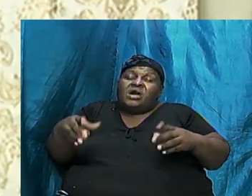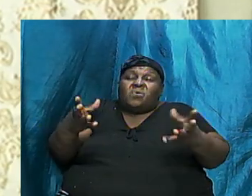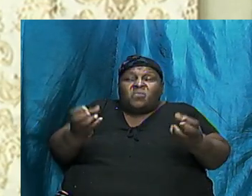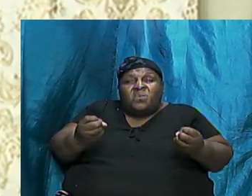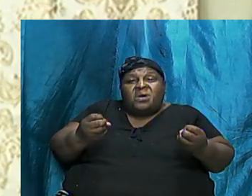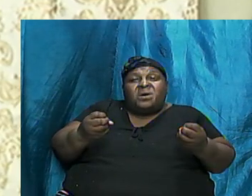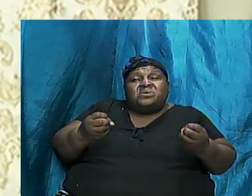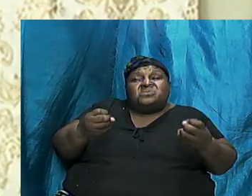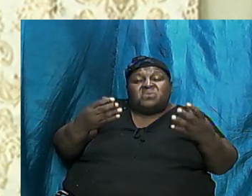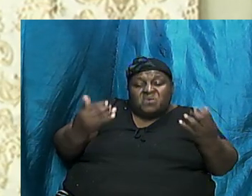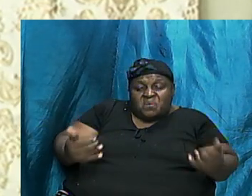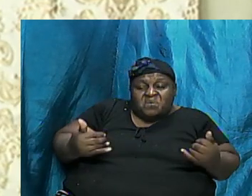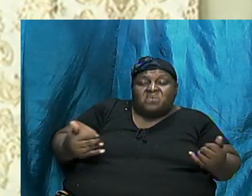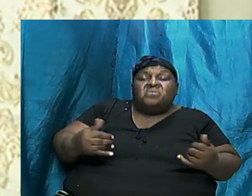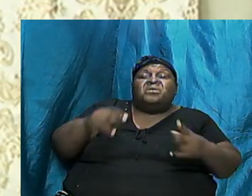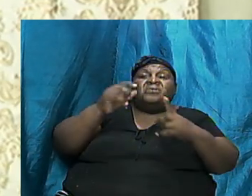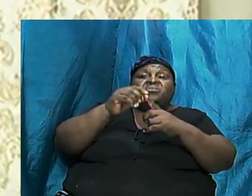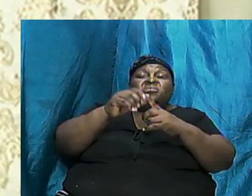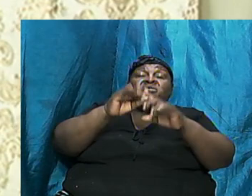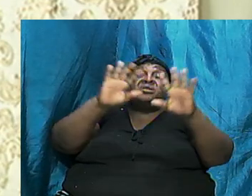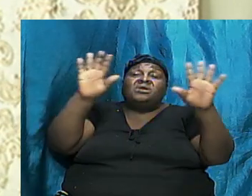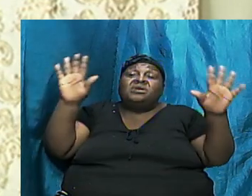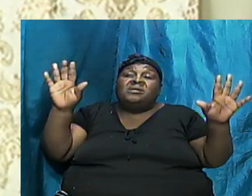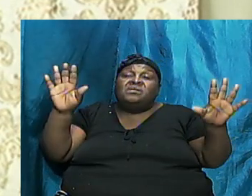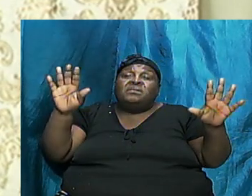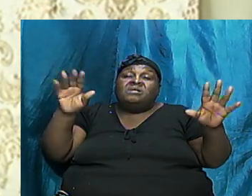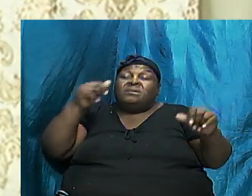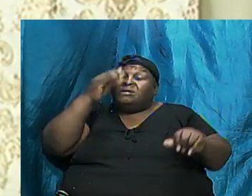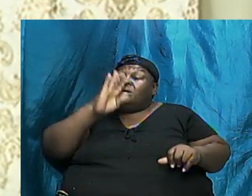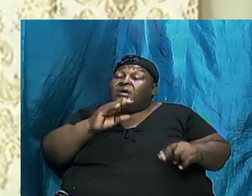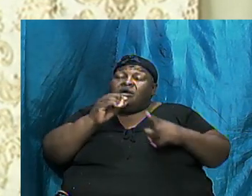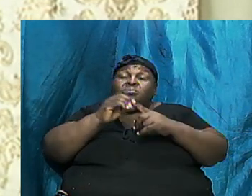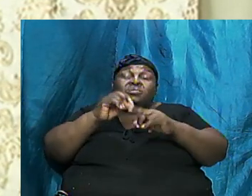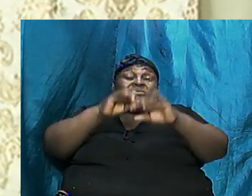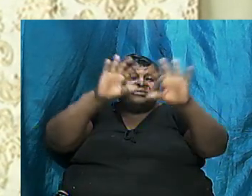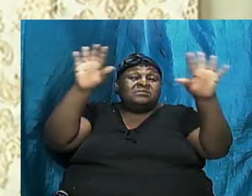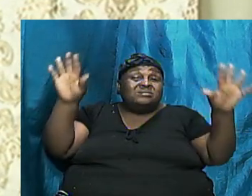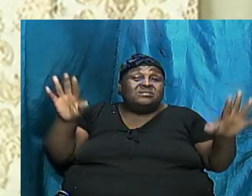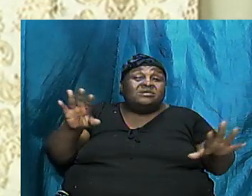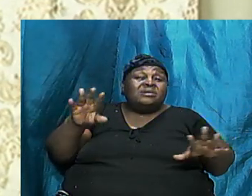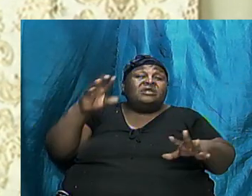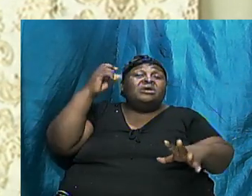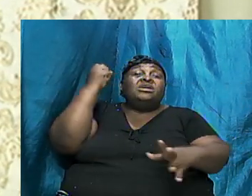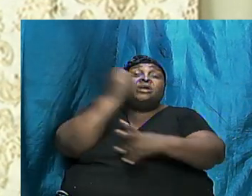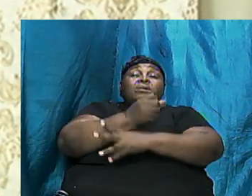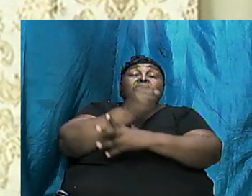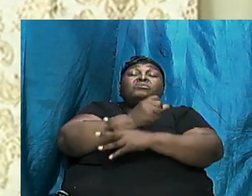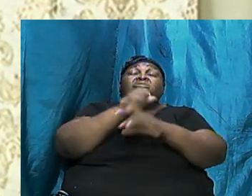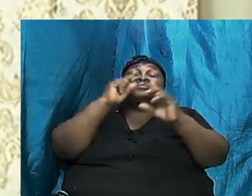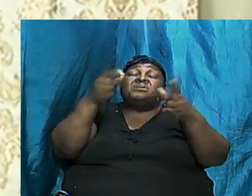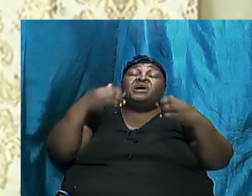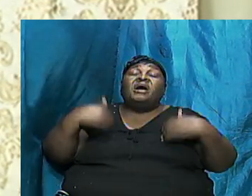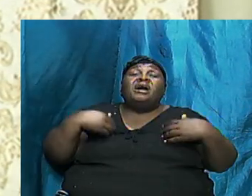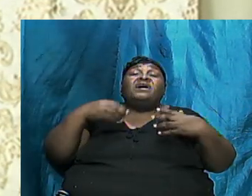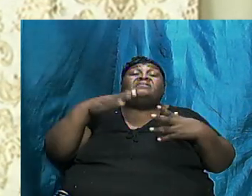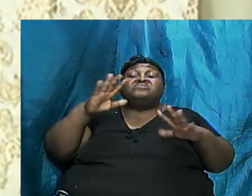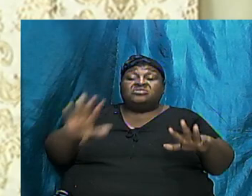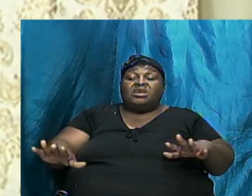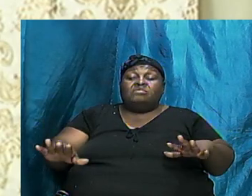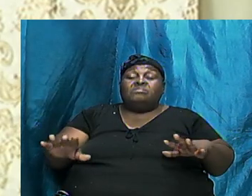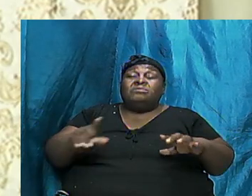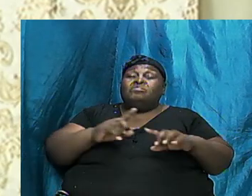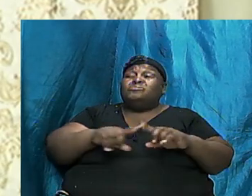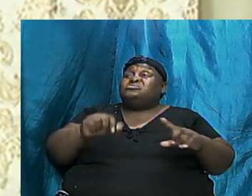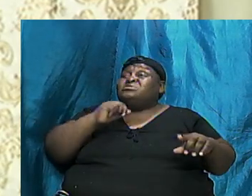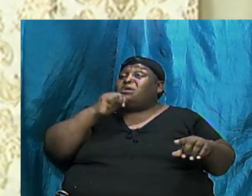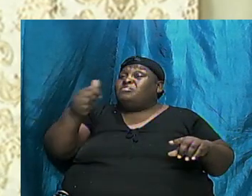And the word Is clear Because God Word was clear That you Are going To have The child But because It's not going